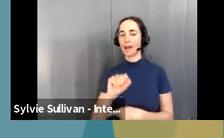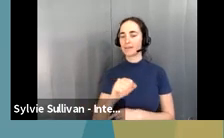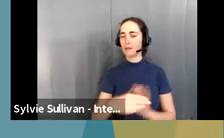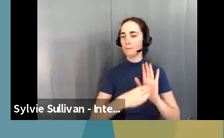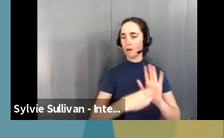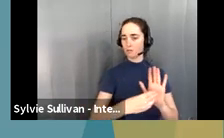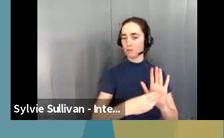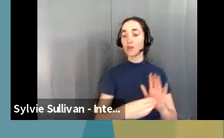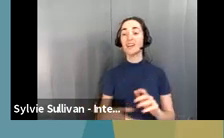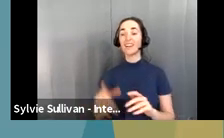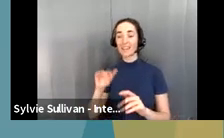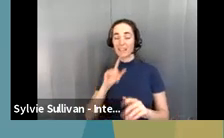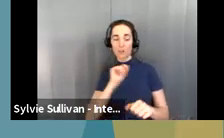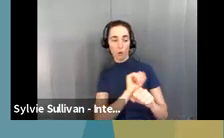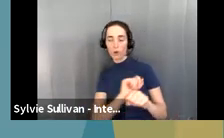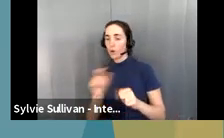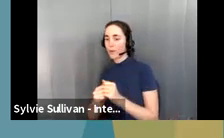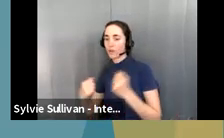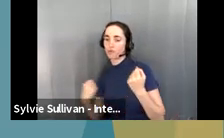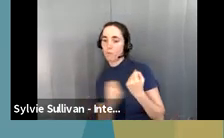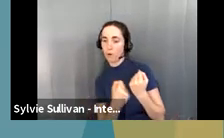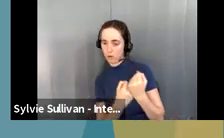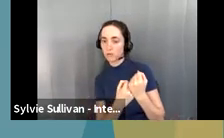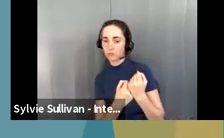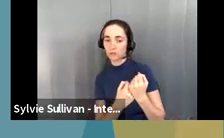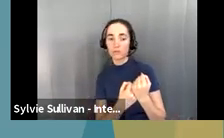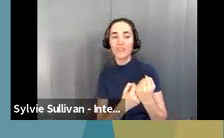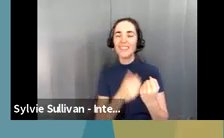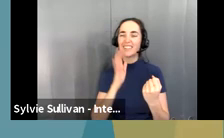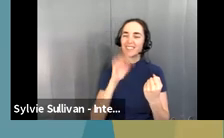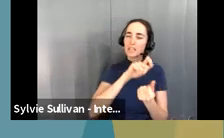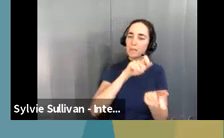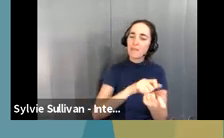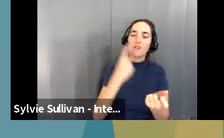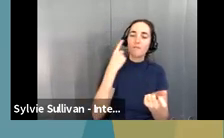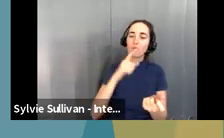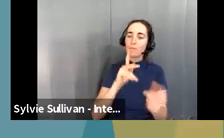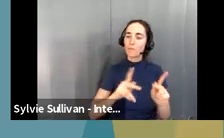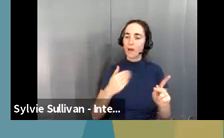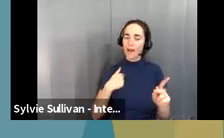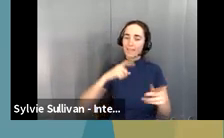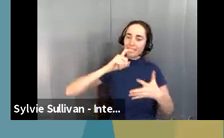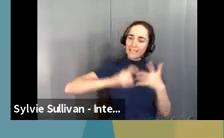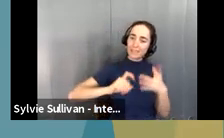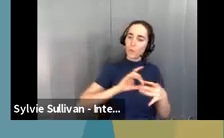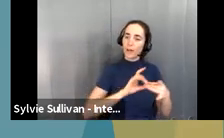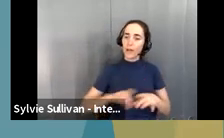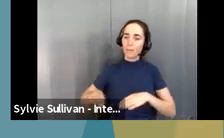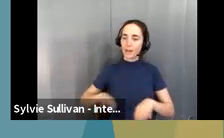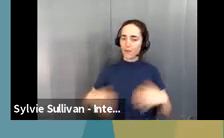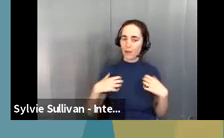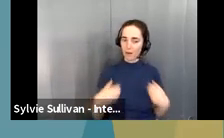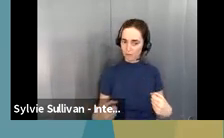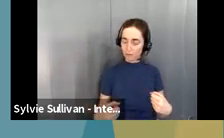employment model that, um, is specifically for individuals who have behavioral health needs. And as information